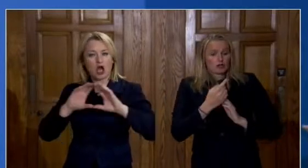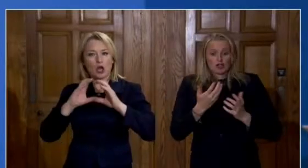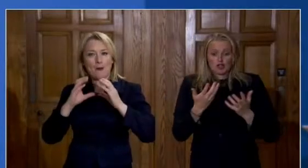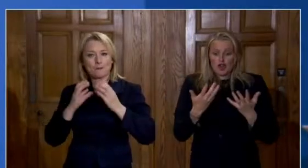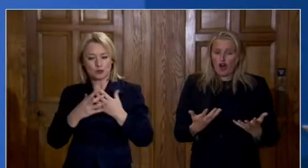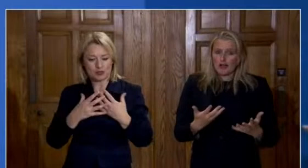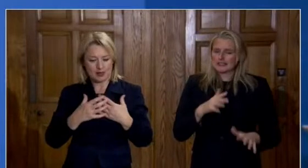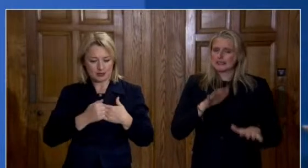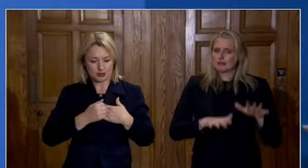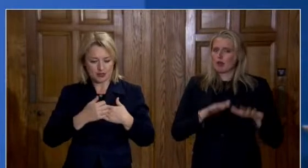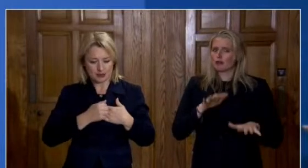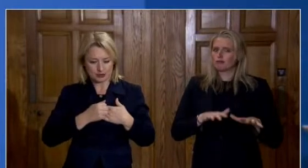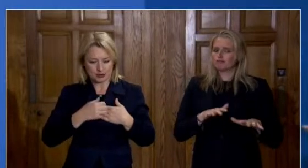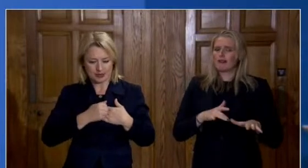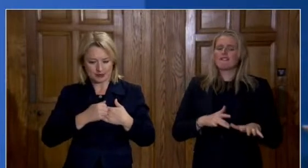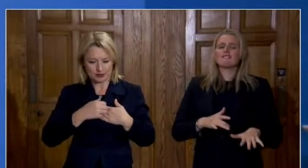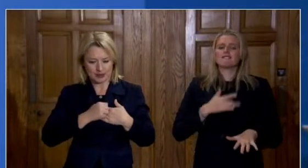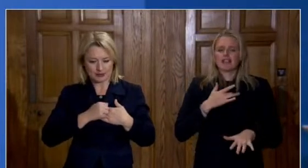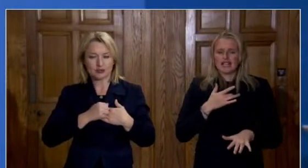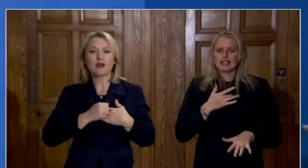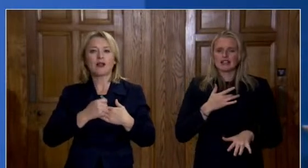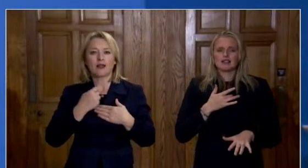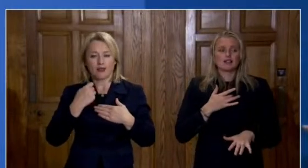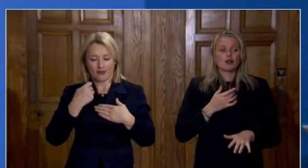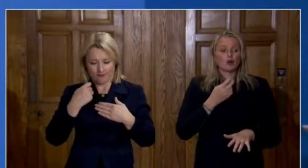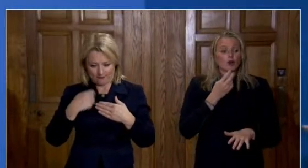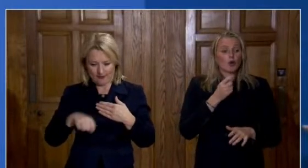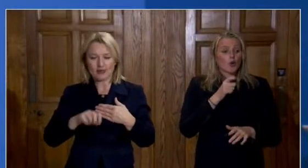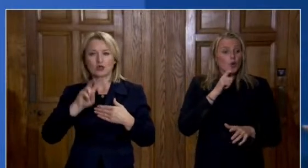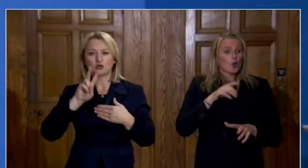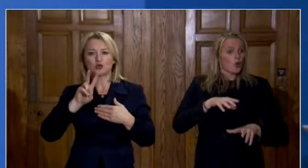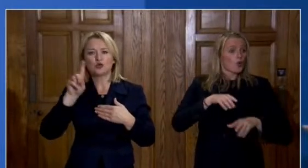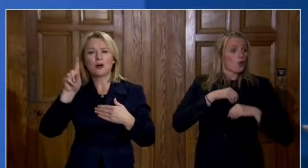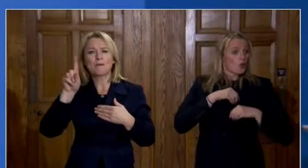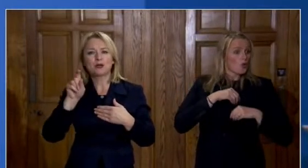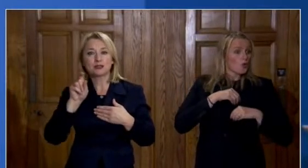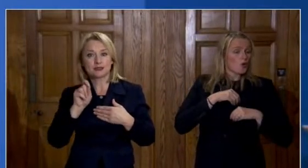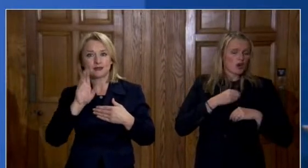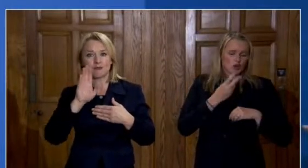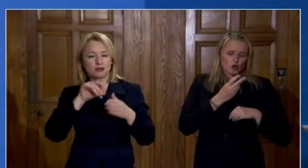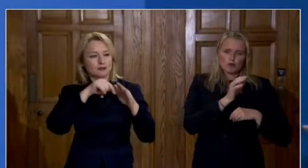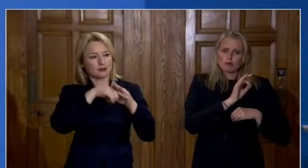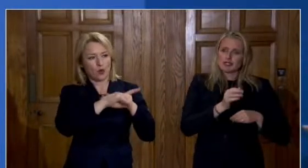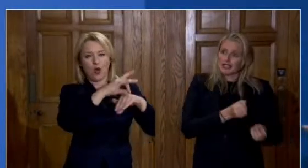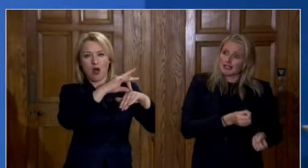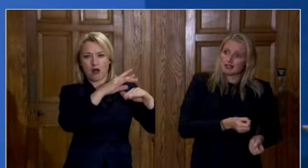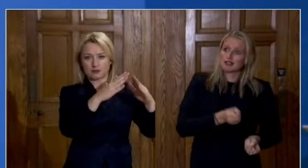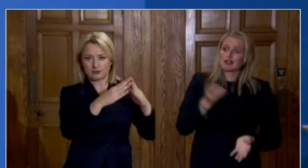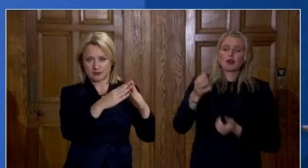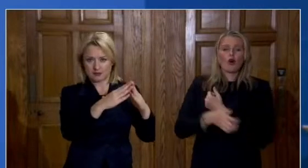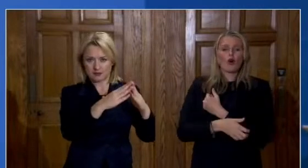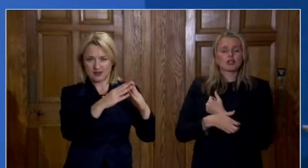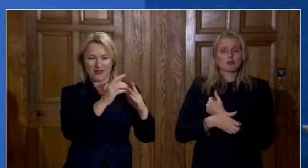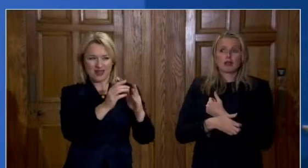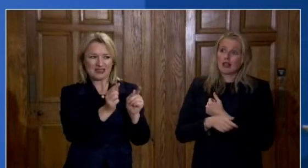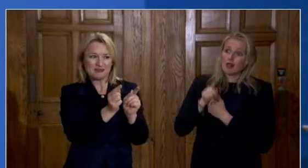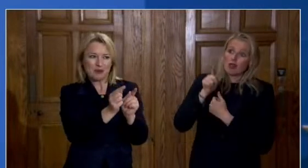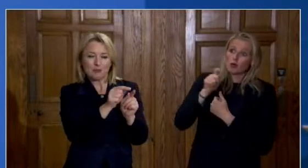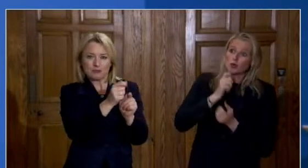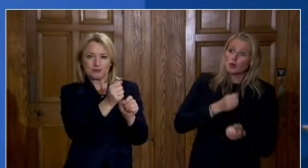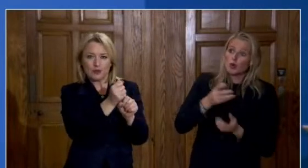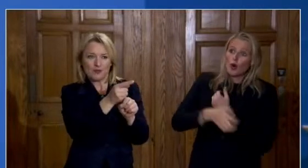to around two percent getting admitted to hospital and then a certain percentage of those requiring